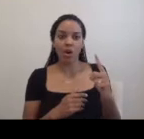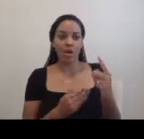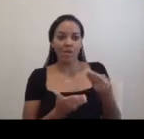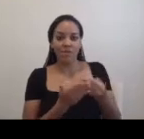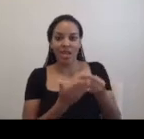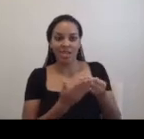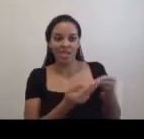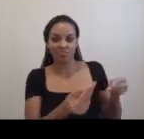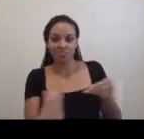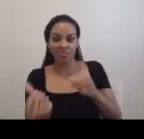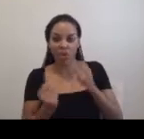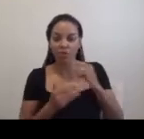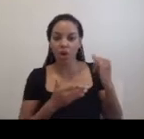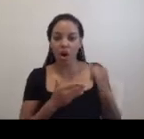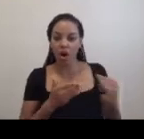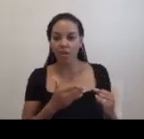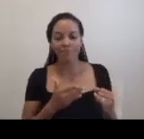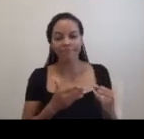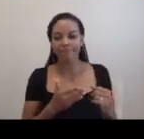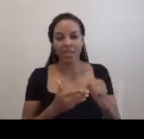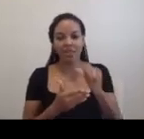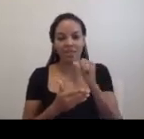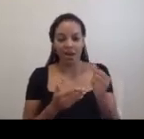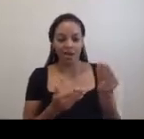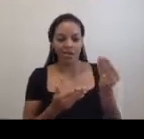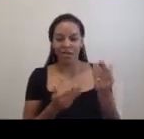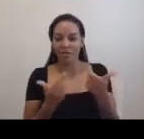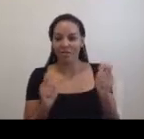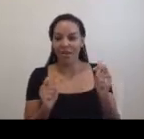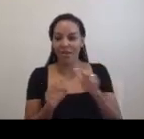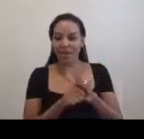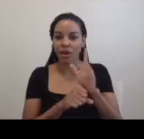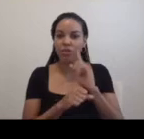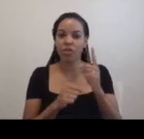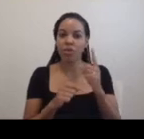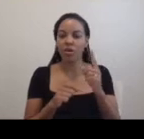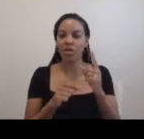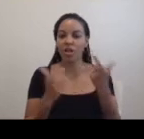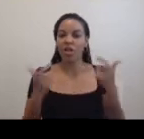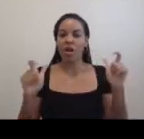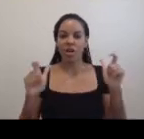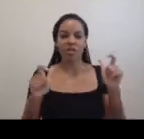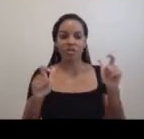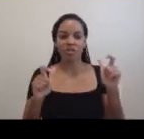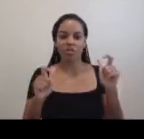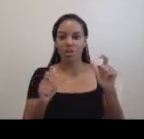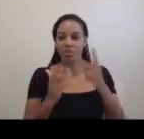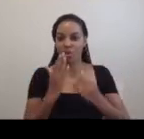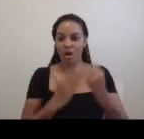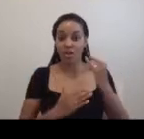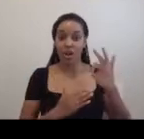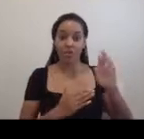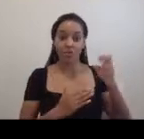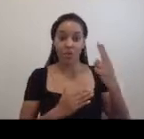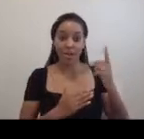is simply not big enough for large-scale permanent public artworks, fresh kills, great